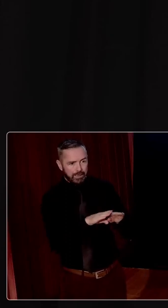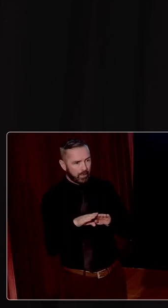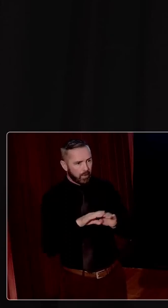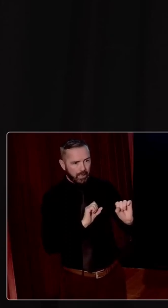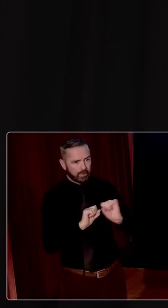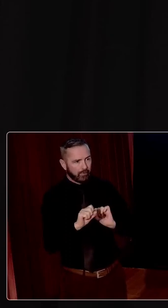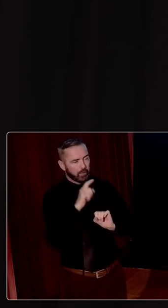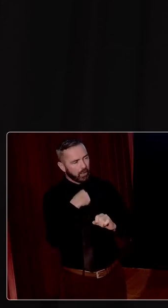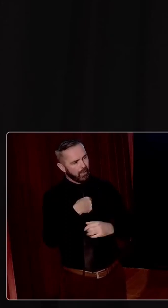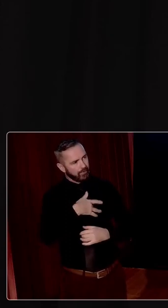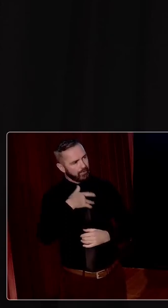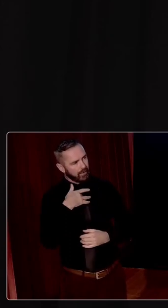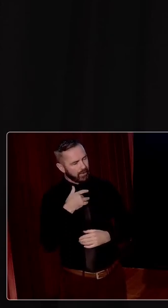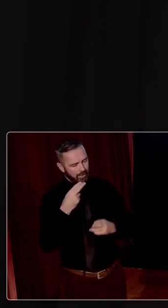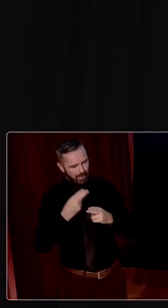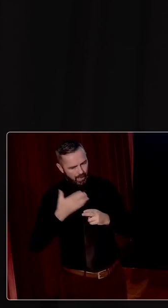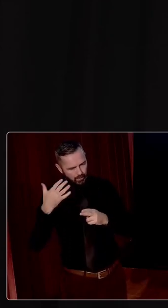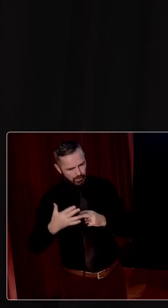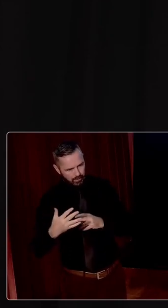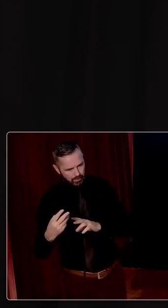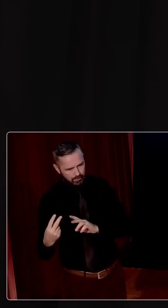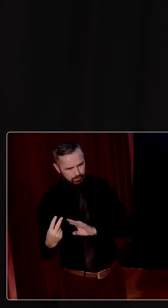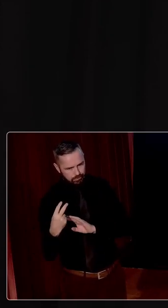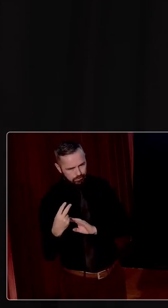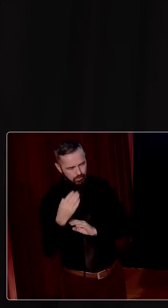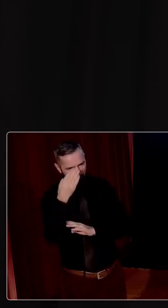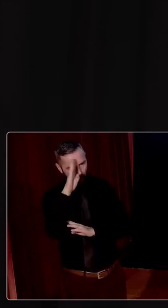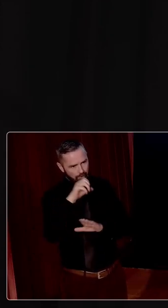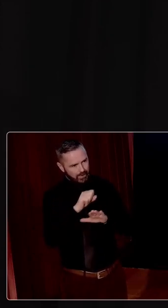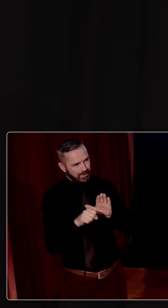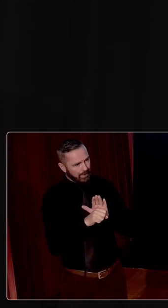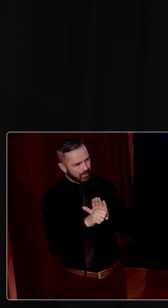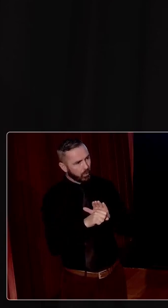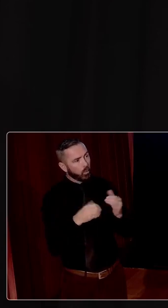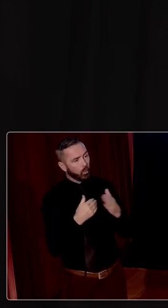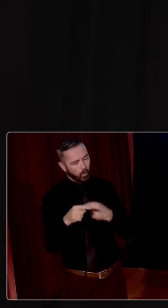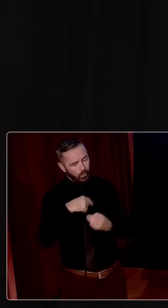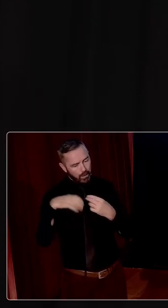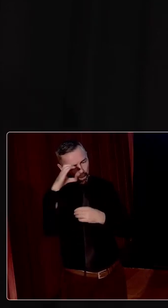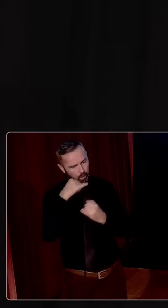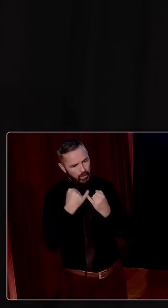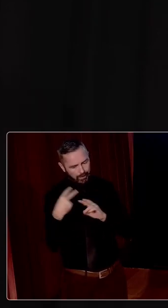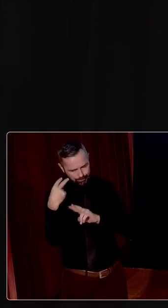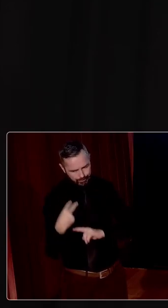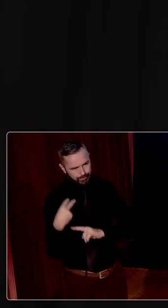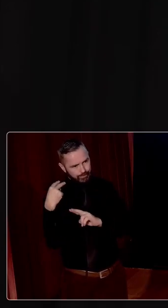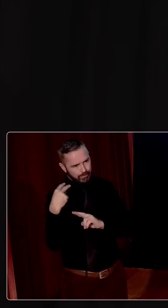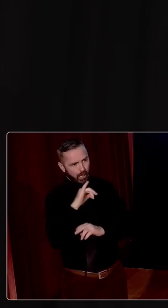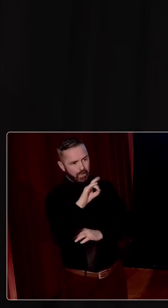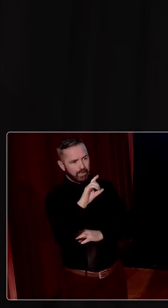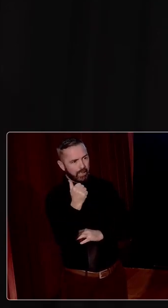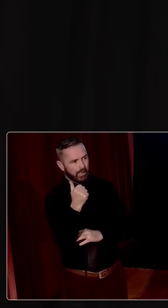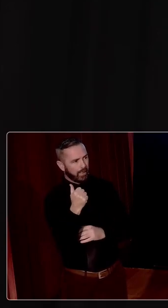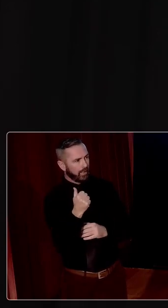service. But I would say the external facing Irish state. So, IDA, Enterprise Ireland,